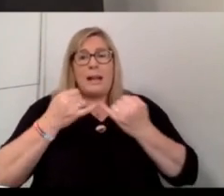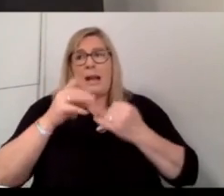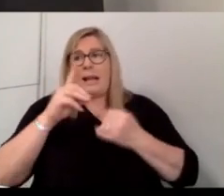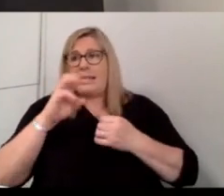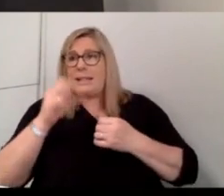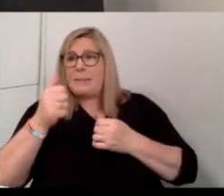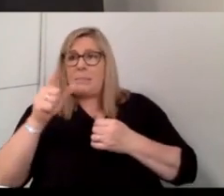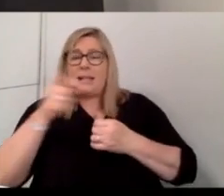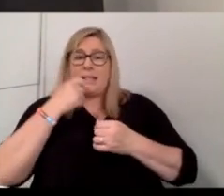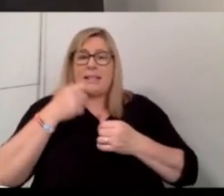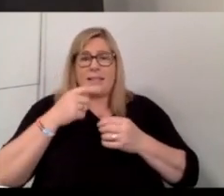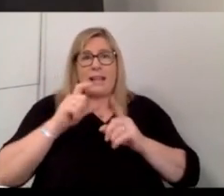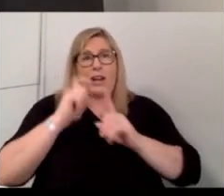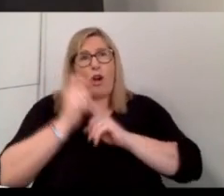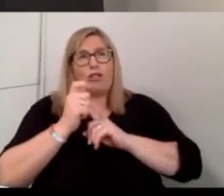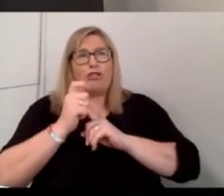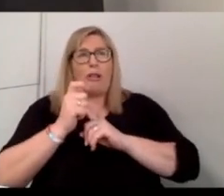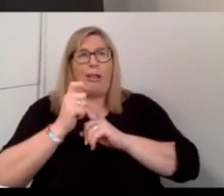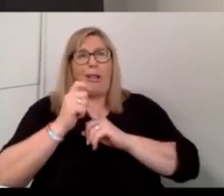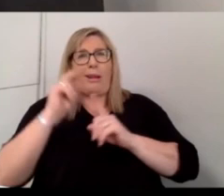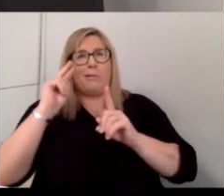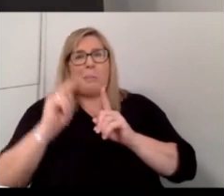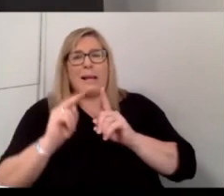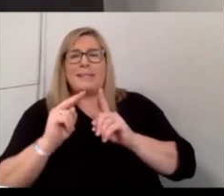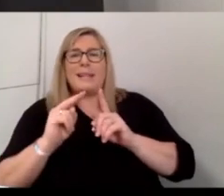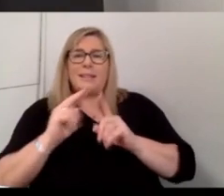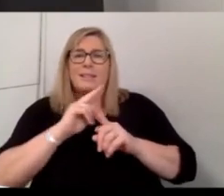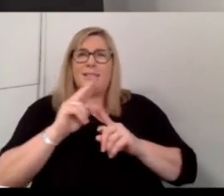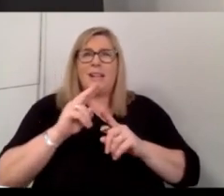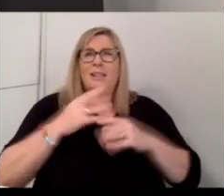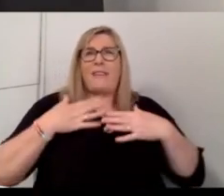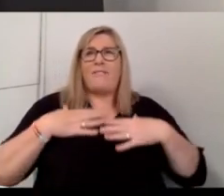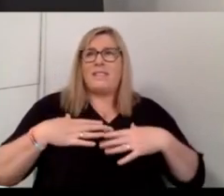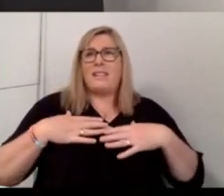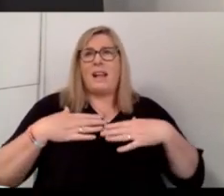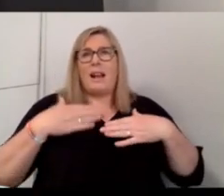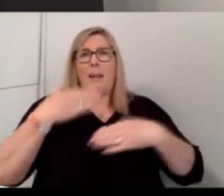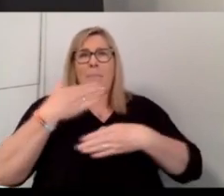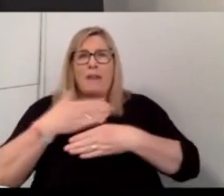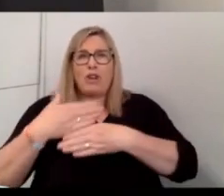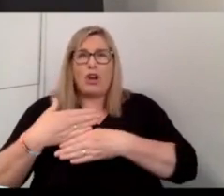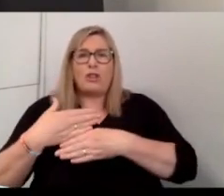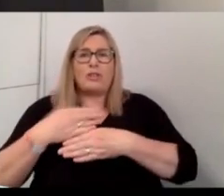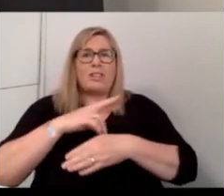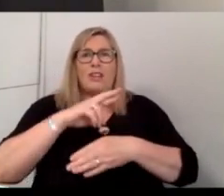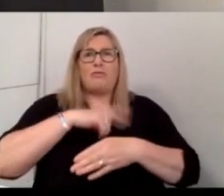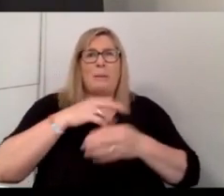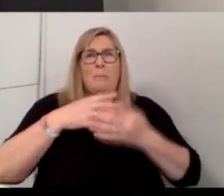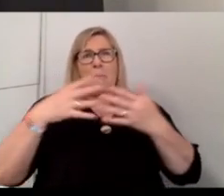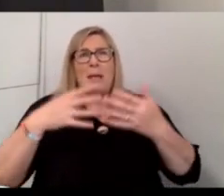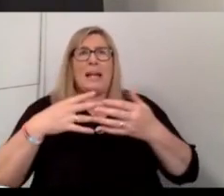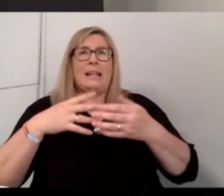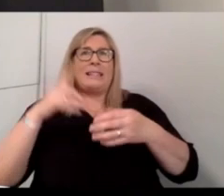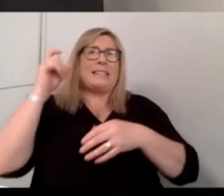a cultural mindset. It's not necessarily, there's physical barriers. There, there, there, there, not real obstacles in a way, other than